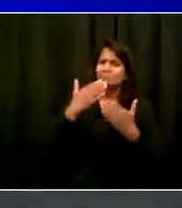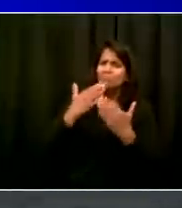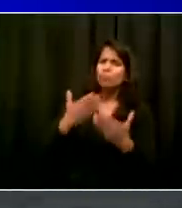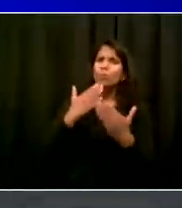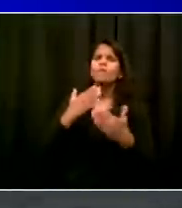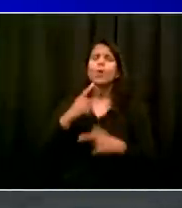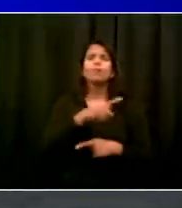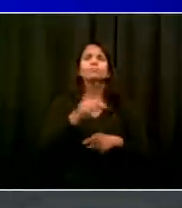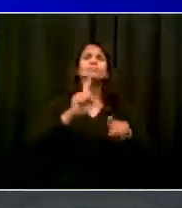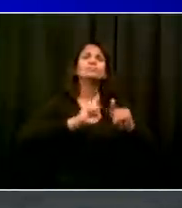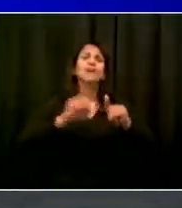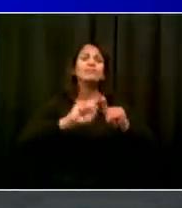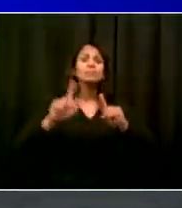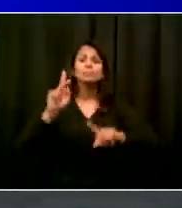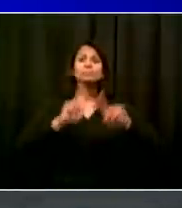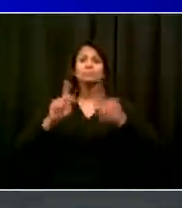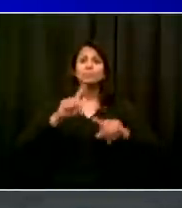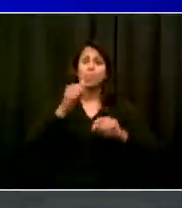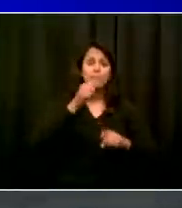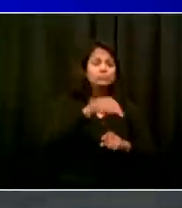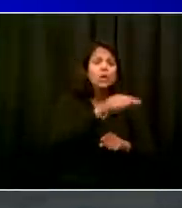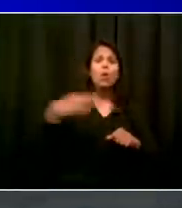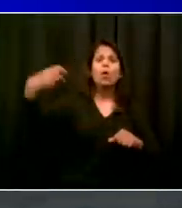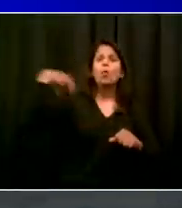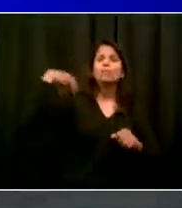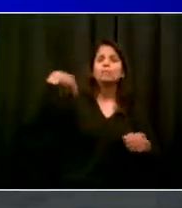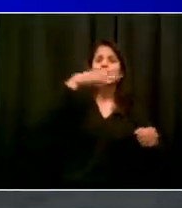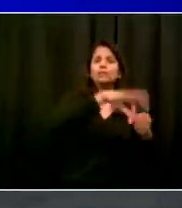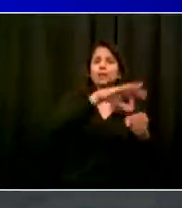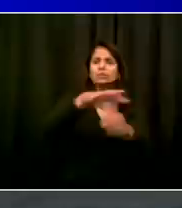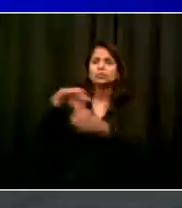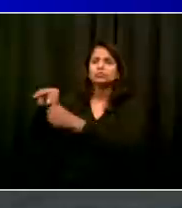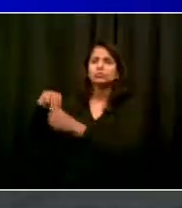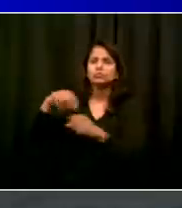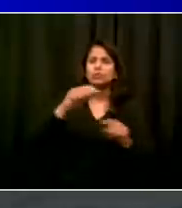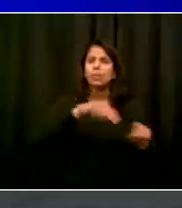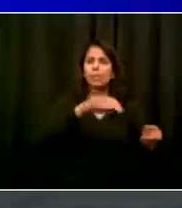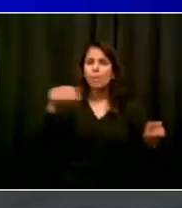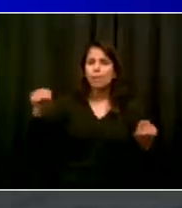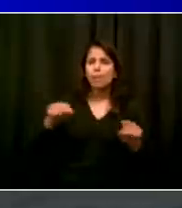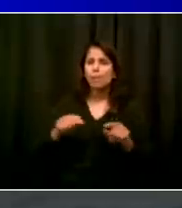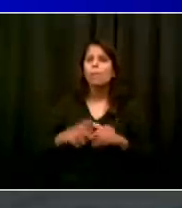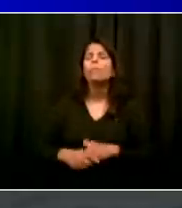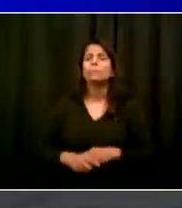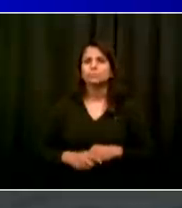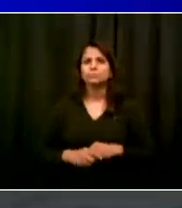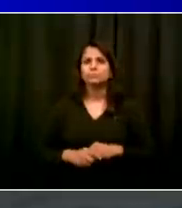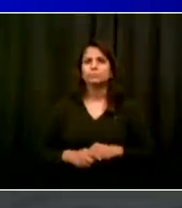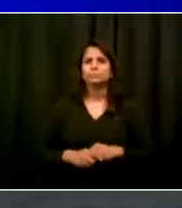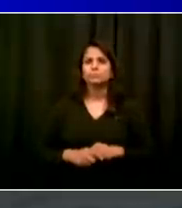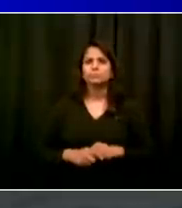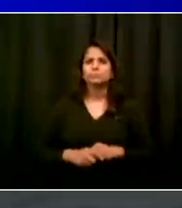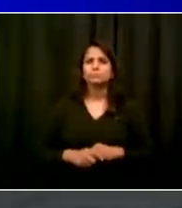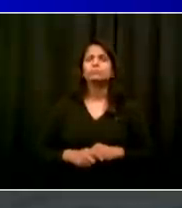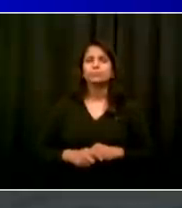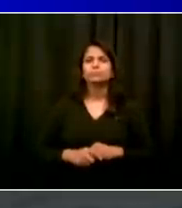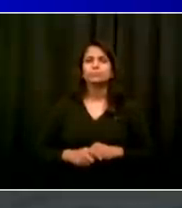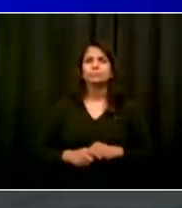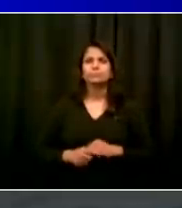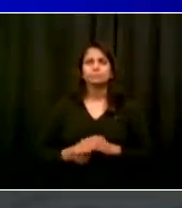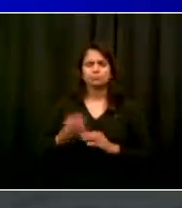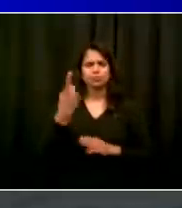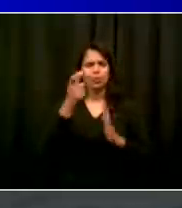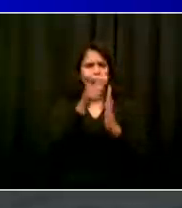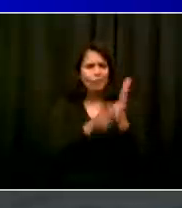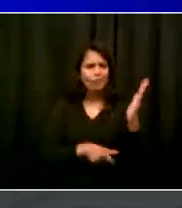the community newspaper, Hamadiyah, which I have known for many years and been interviewed by many times. And it's very clear. It's a very powerful,